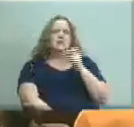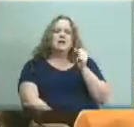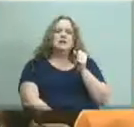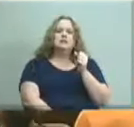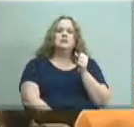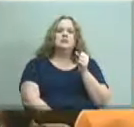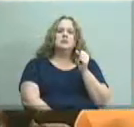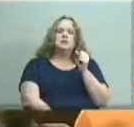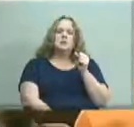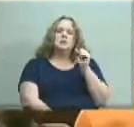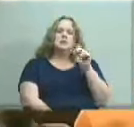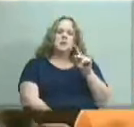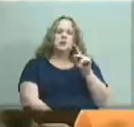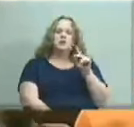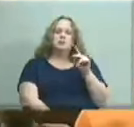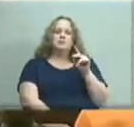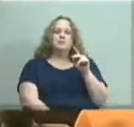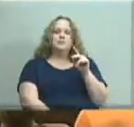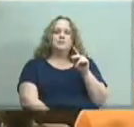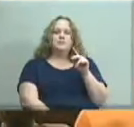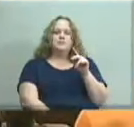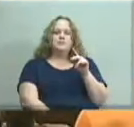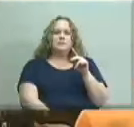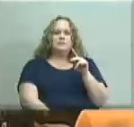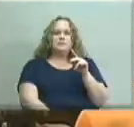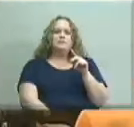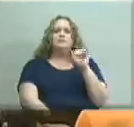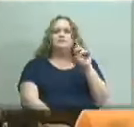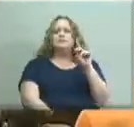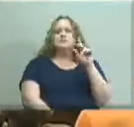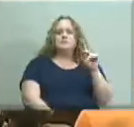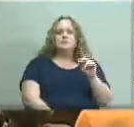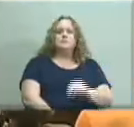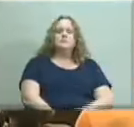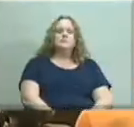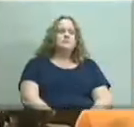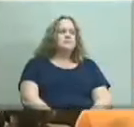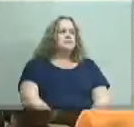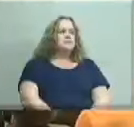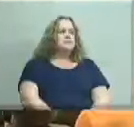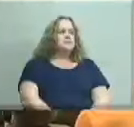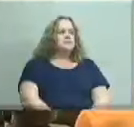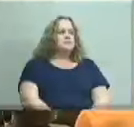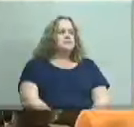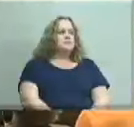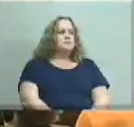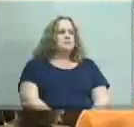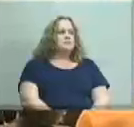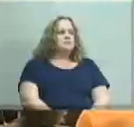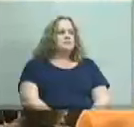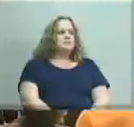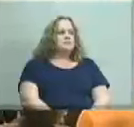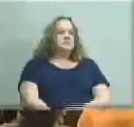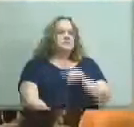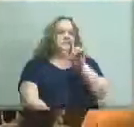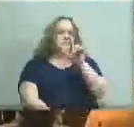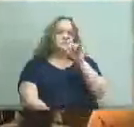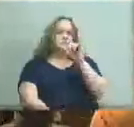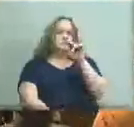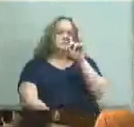example catholic charities that uh yeah are similar okay thank you thank you all right um linda s